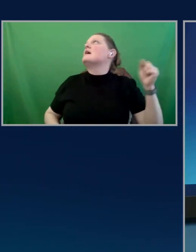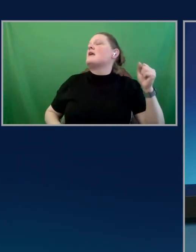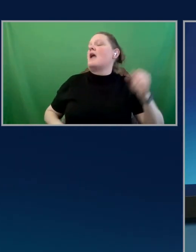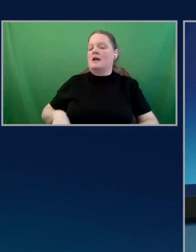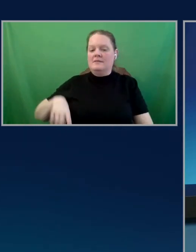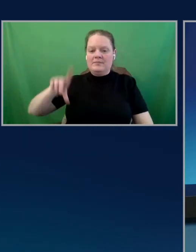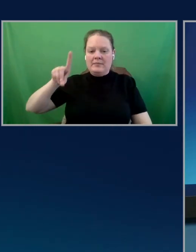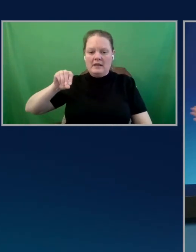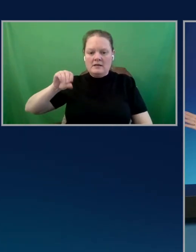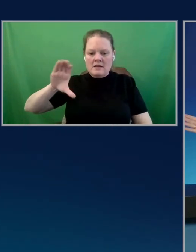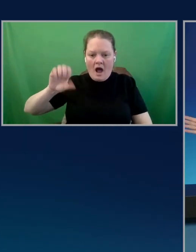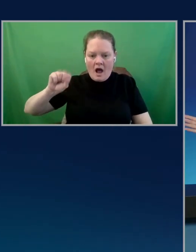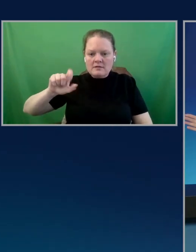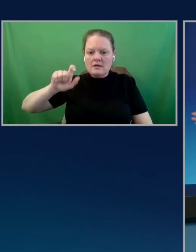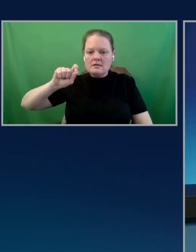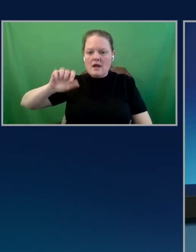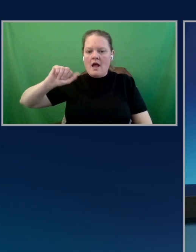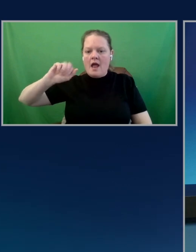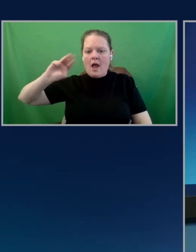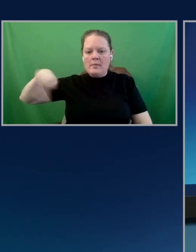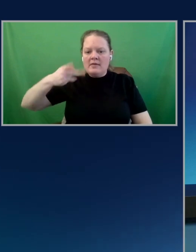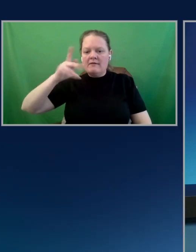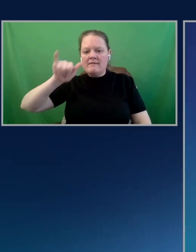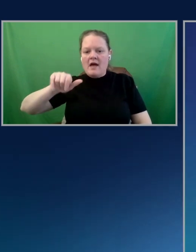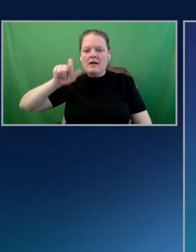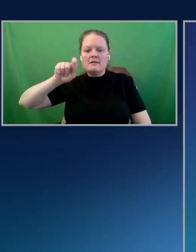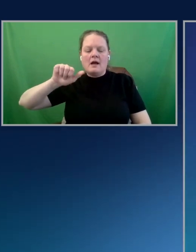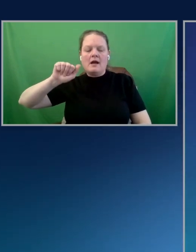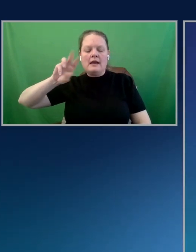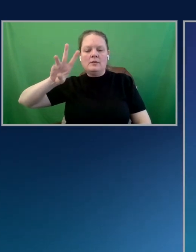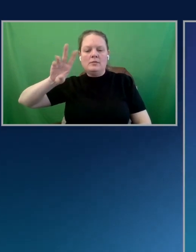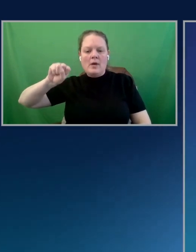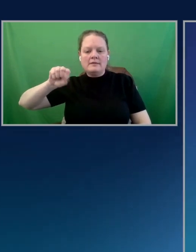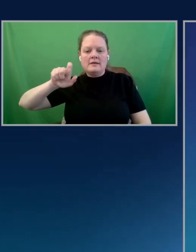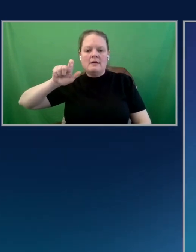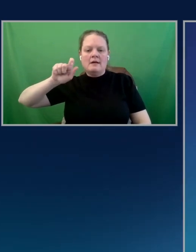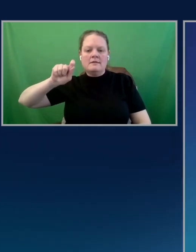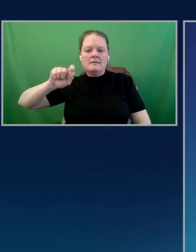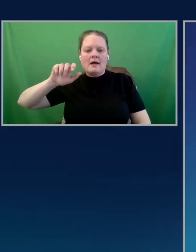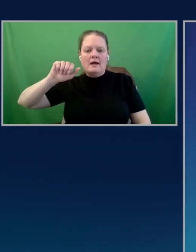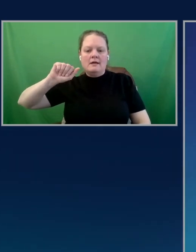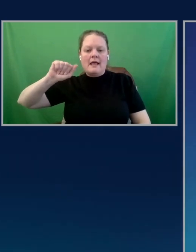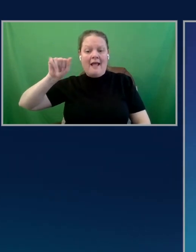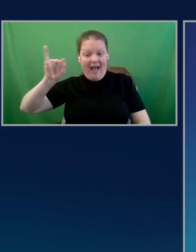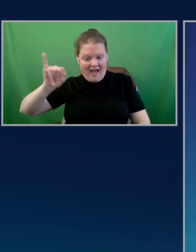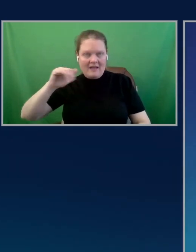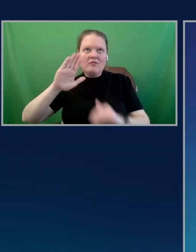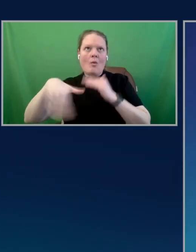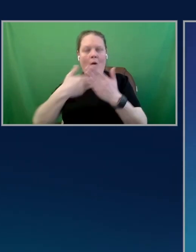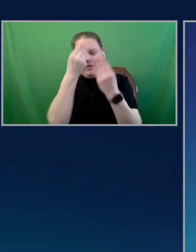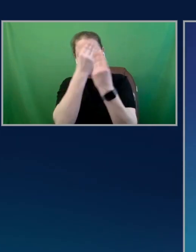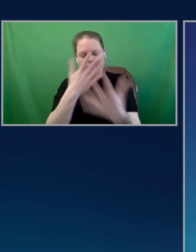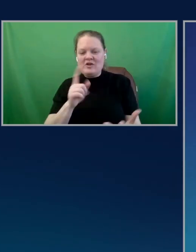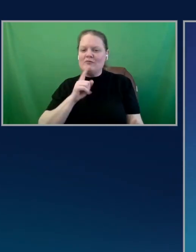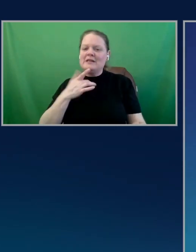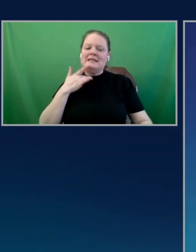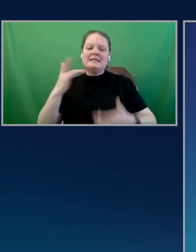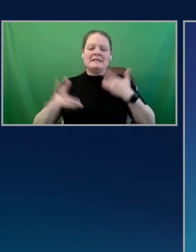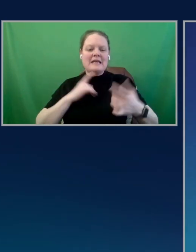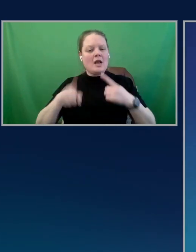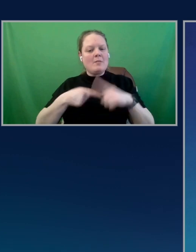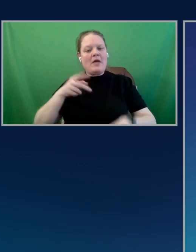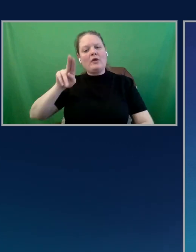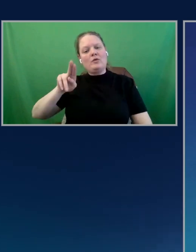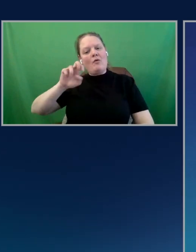.aws.ai will have all of the information. And I'm very excited about that URL. I think it's a fun and